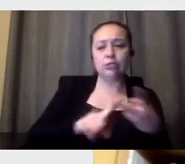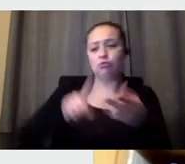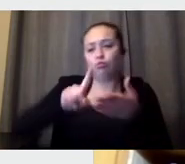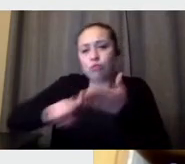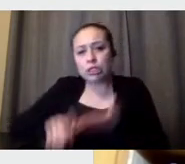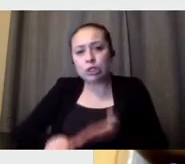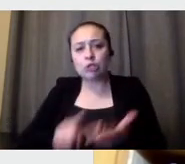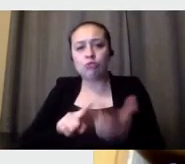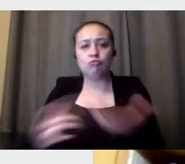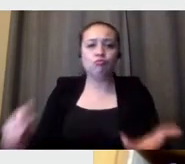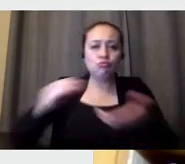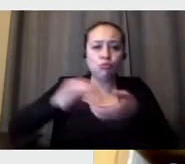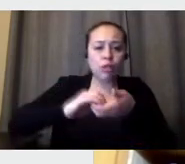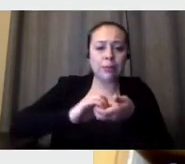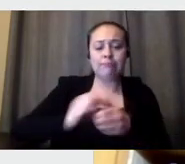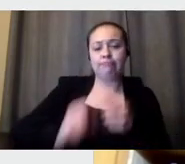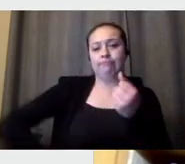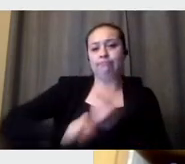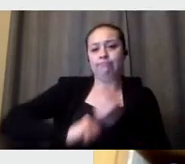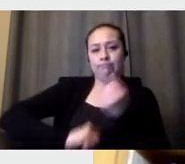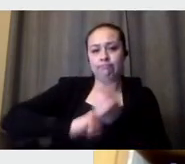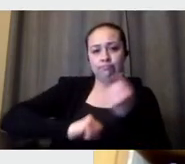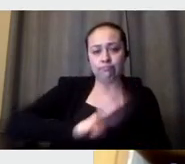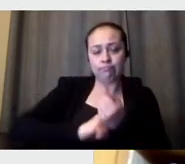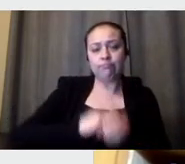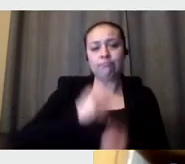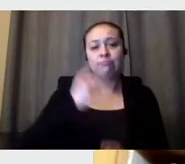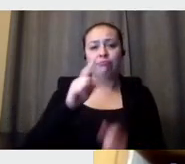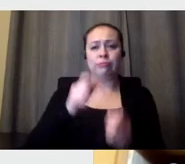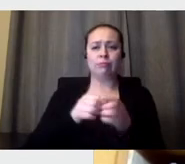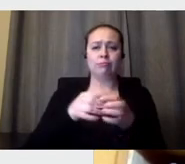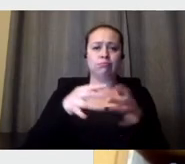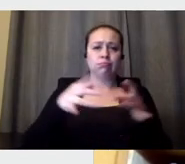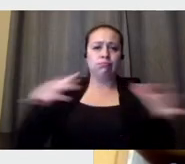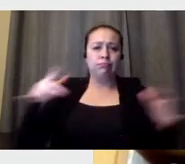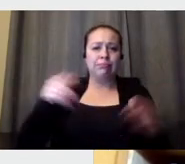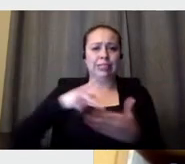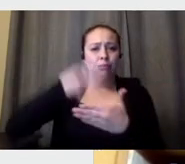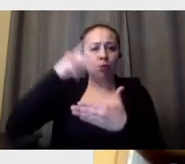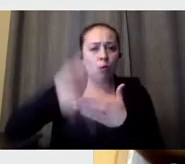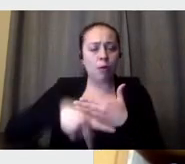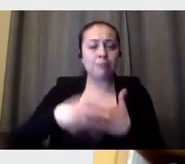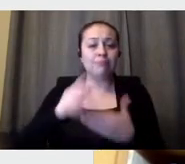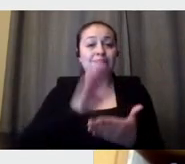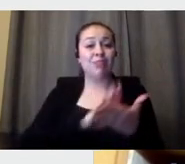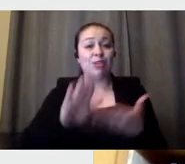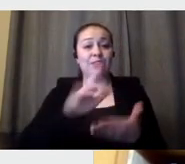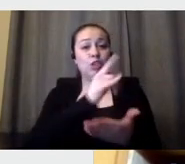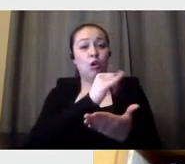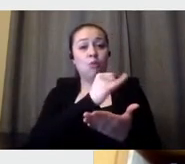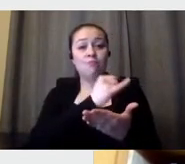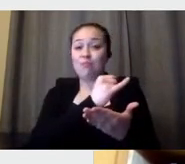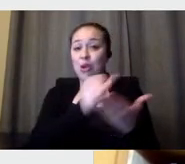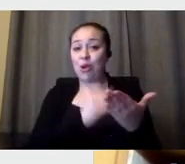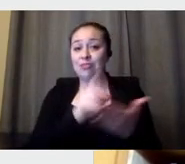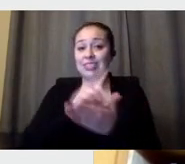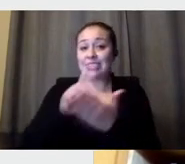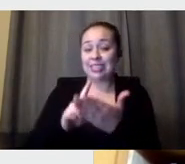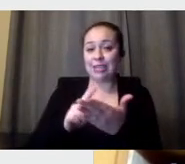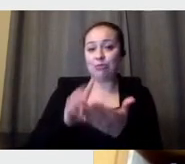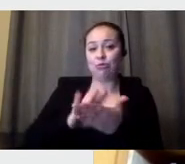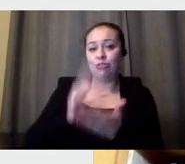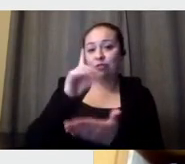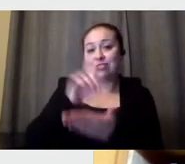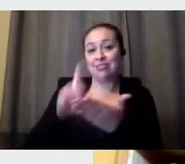collaboration, and advocacy, which expands the scope of the programs in the College of Art and Design School of Design. The facility